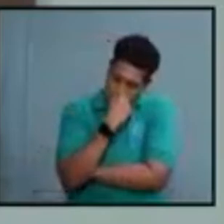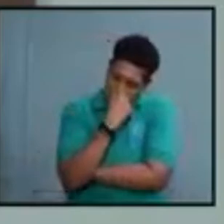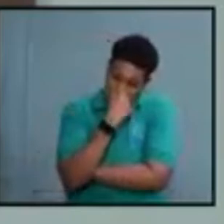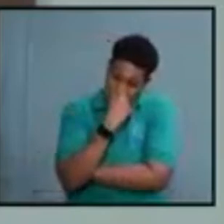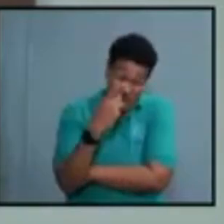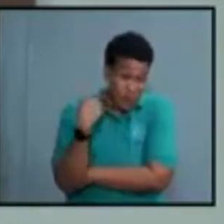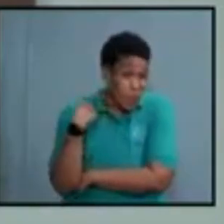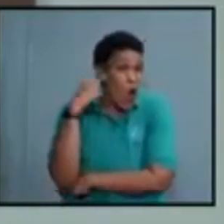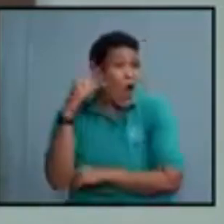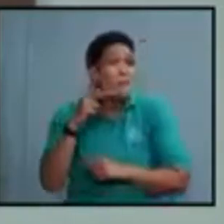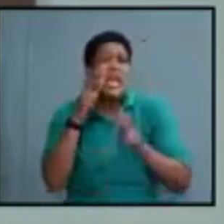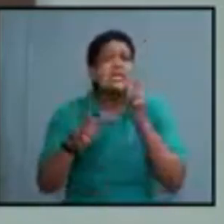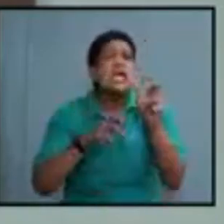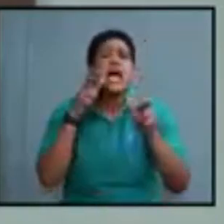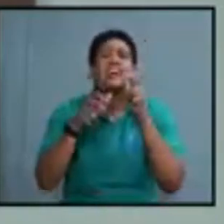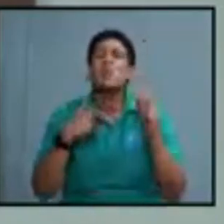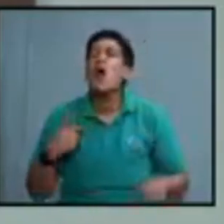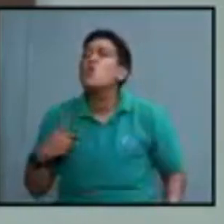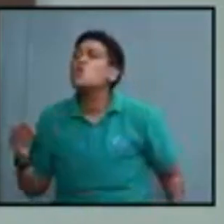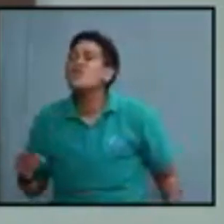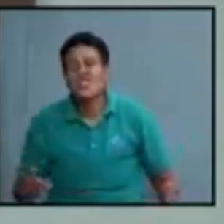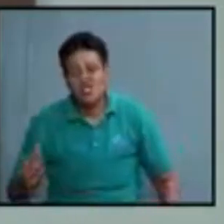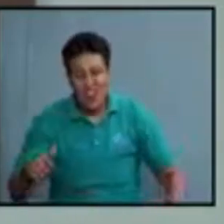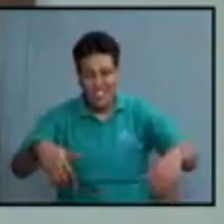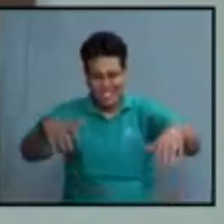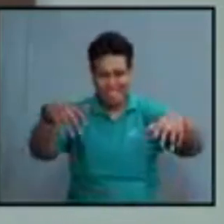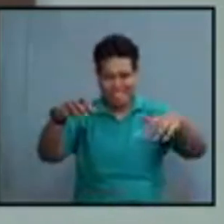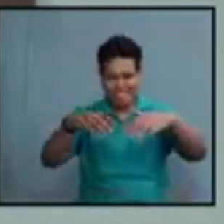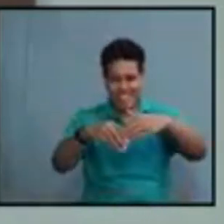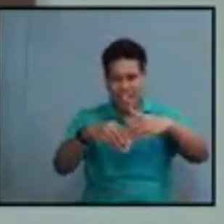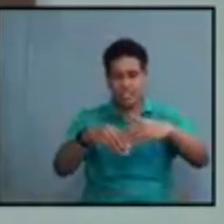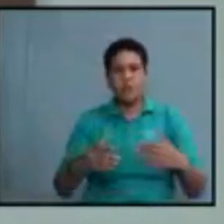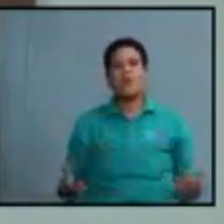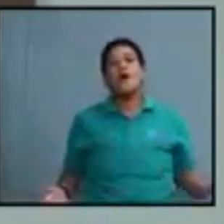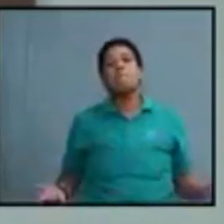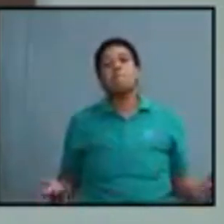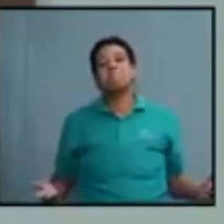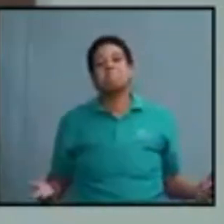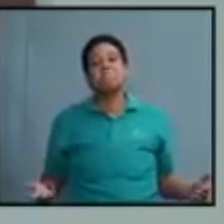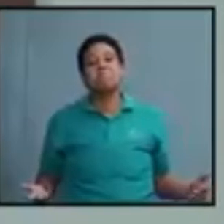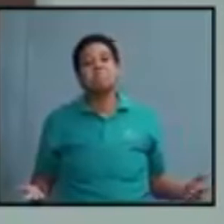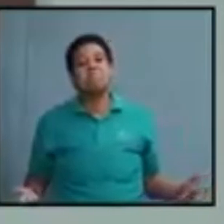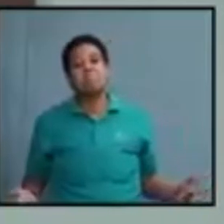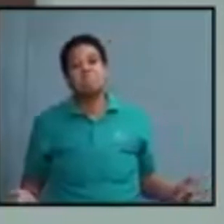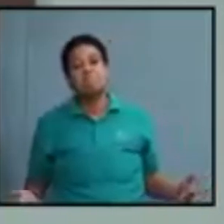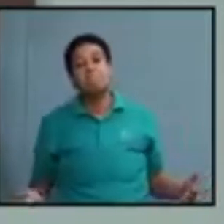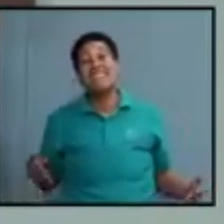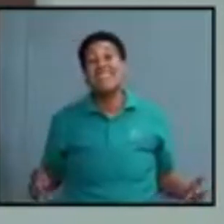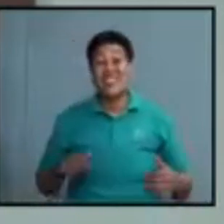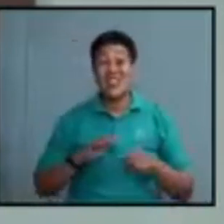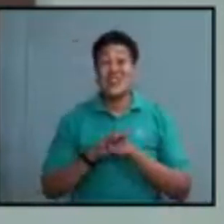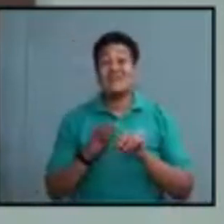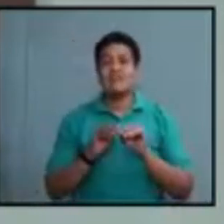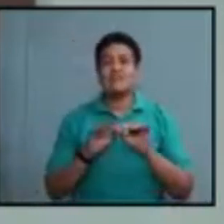cries. We tried to give a little relief. But this pandemic, this virus